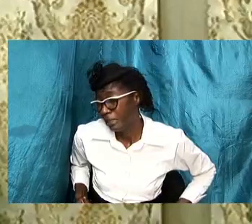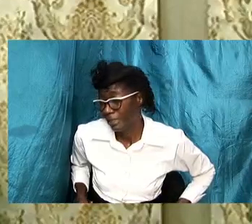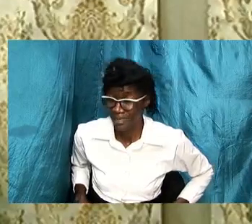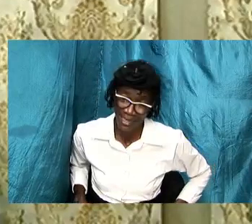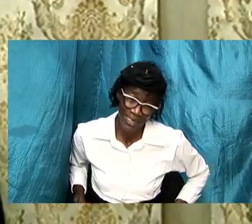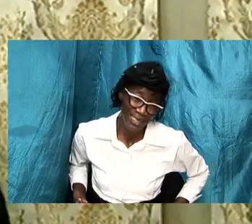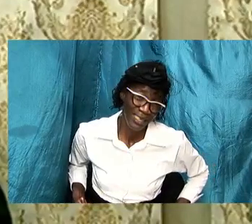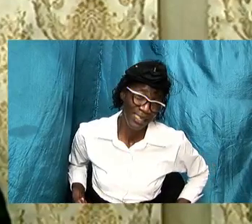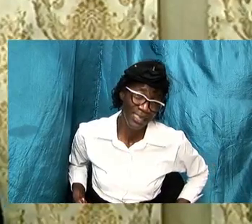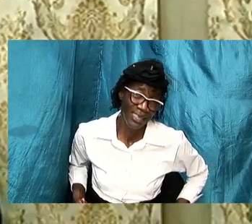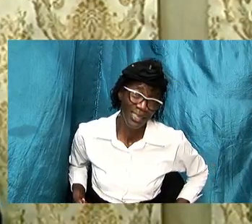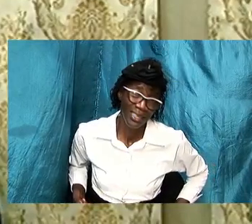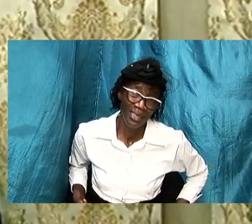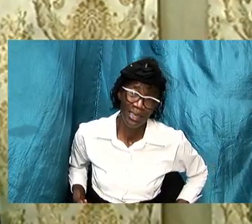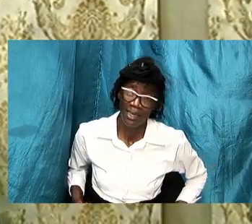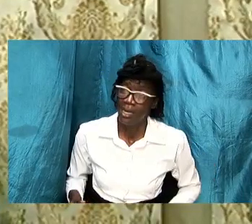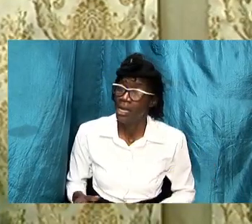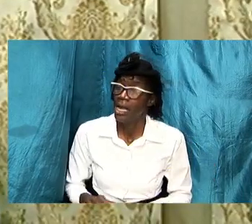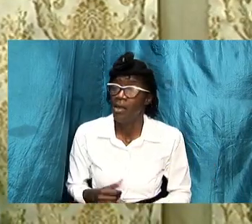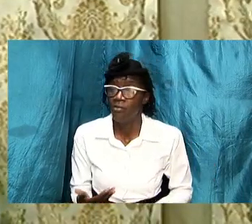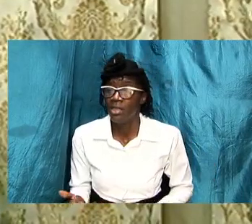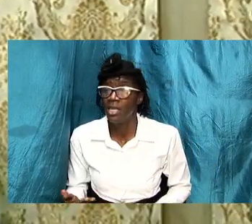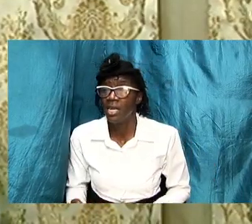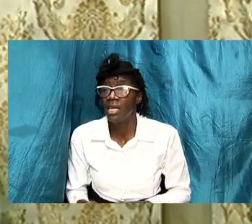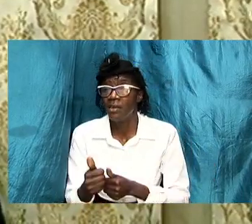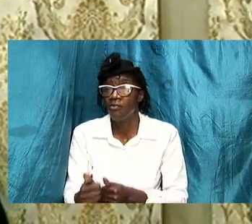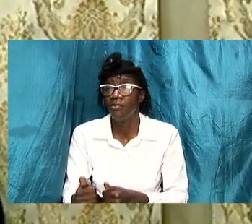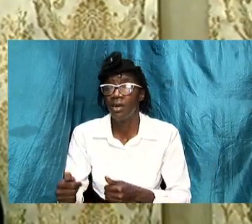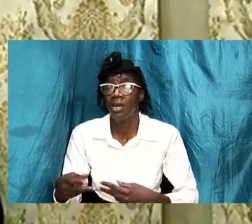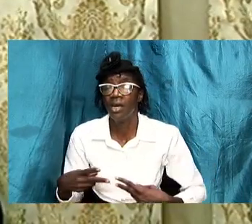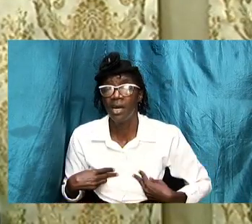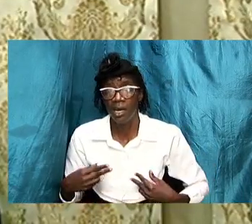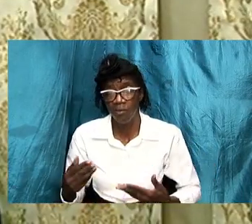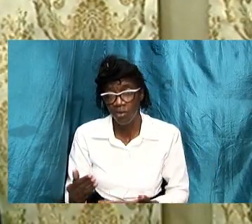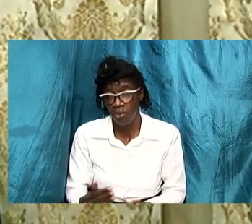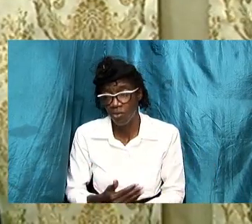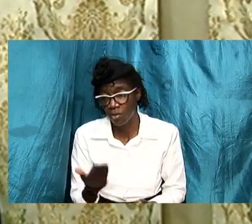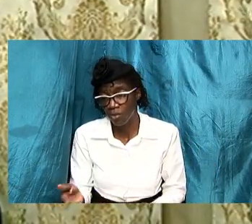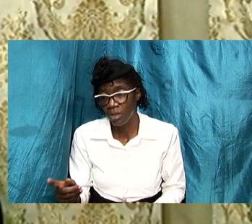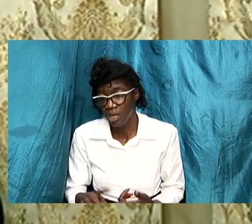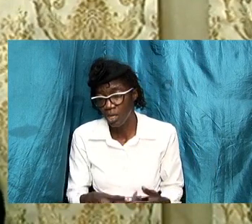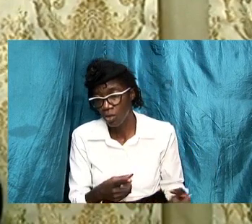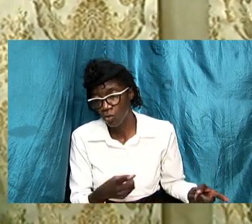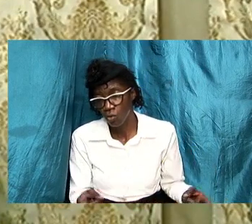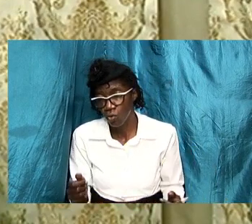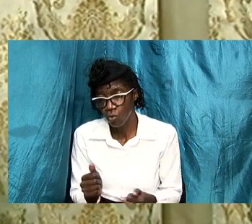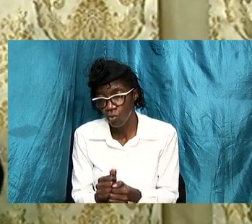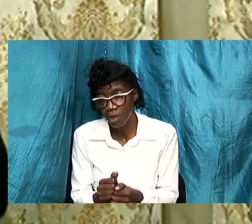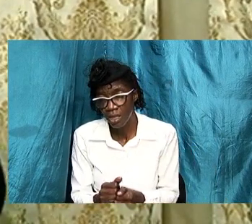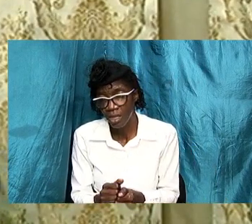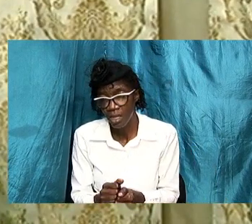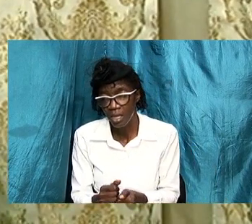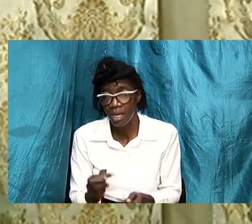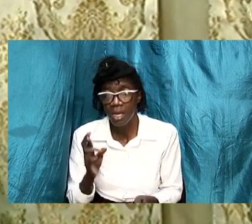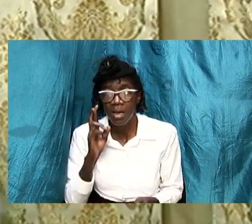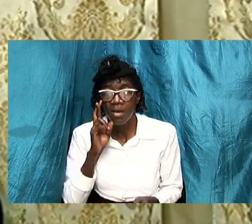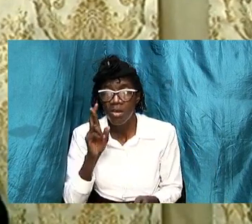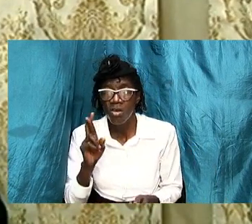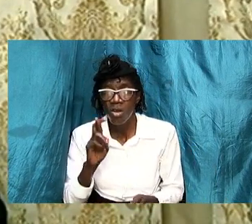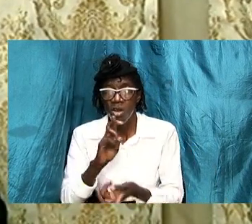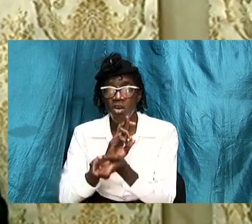had something to do with her reversing the order